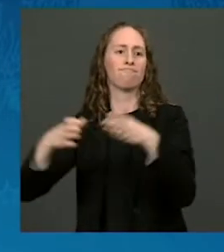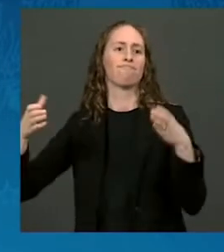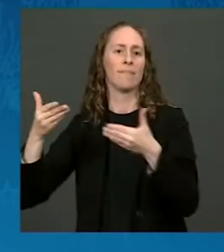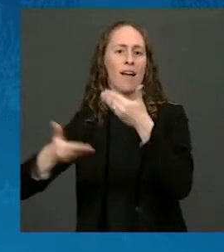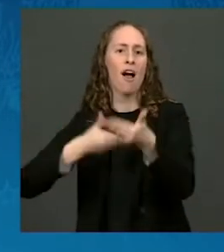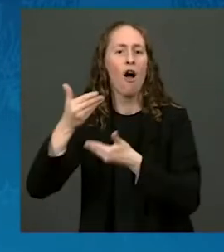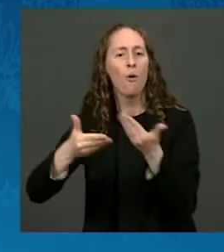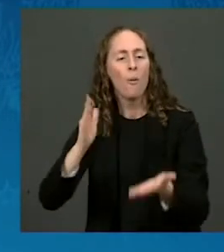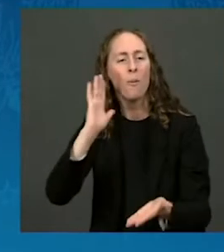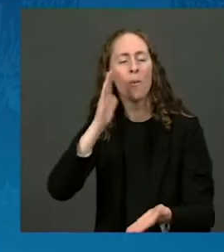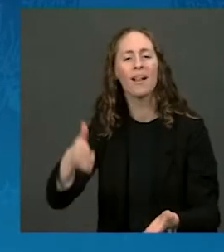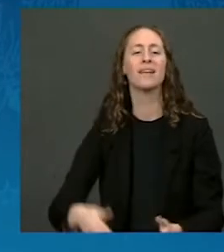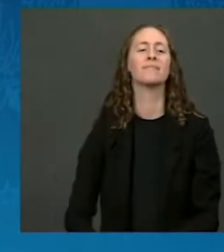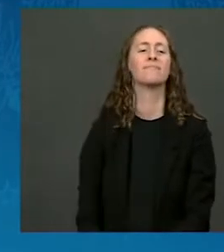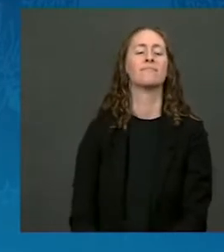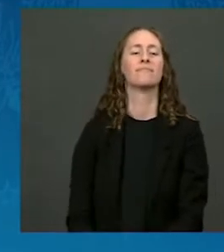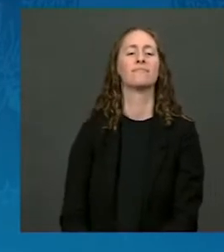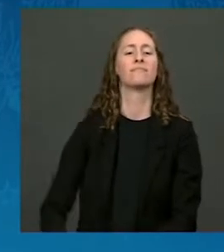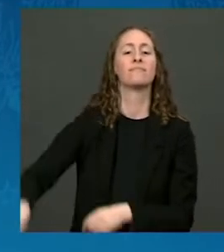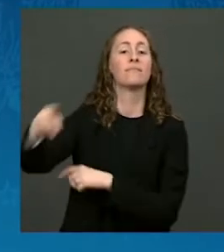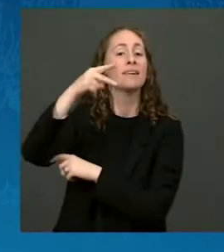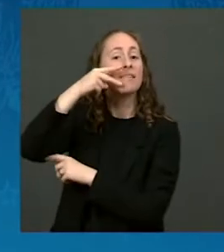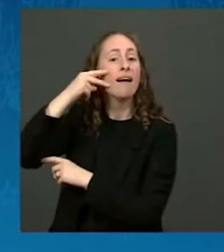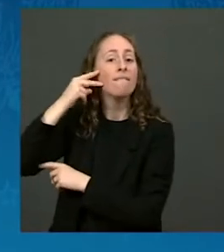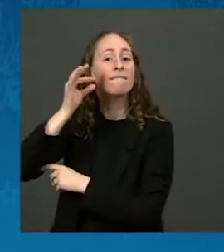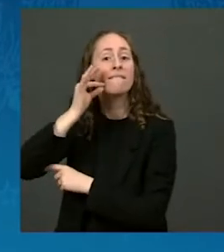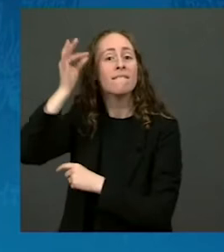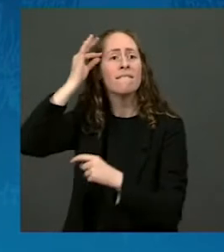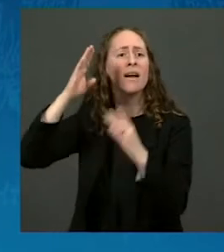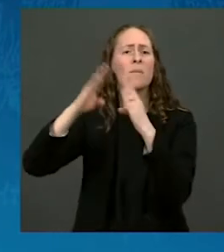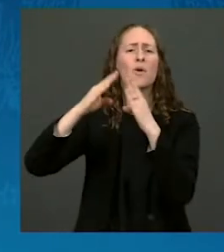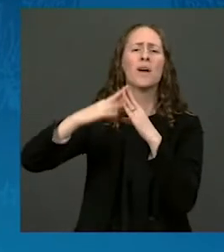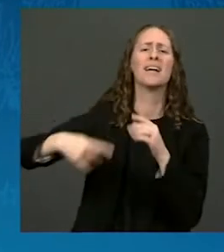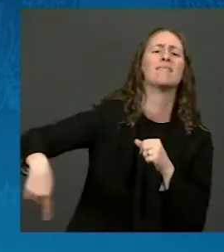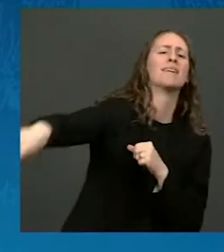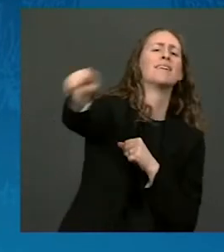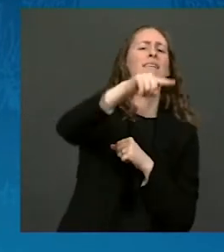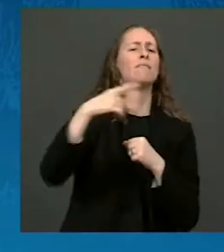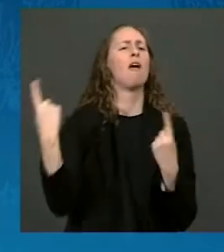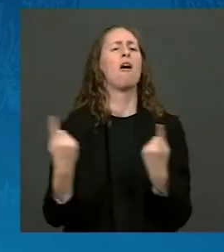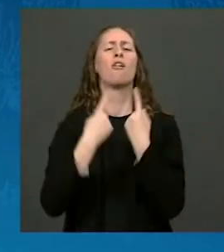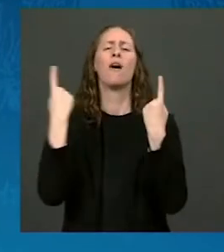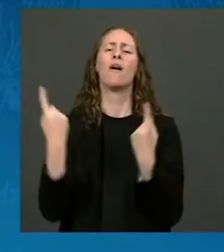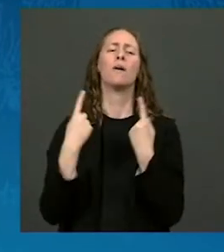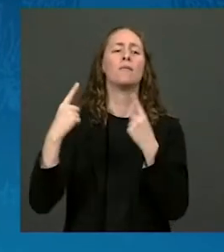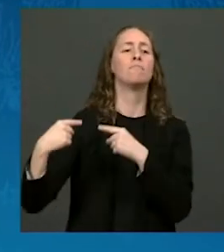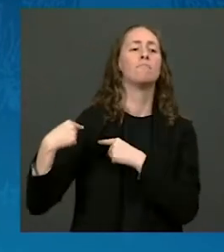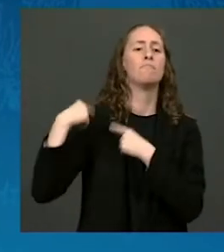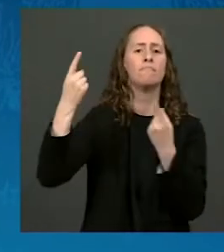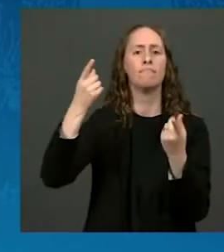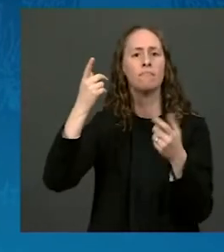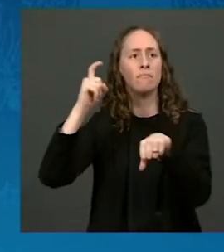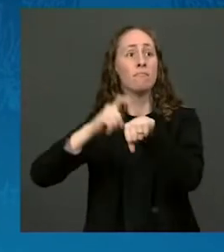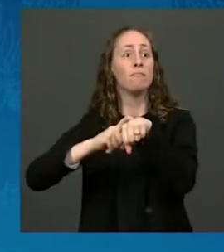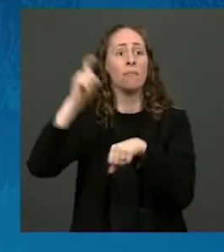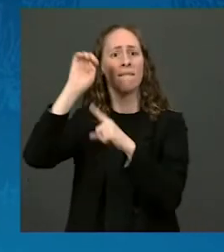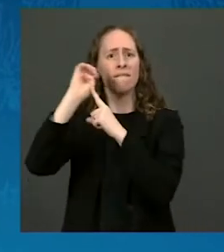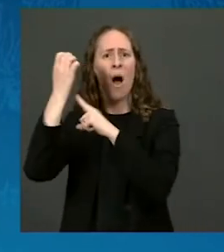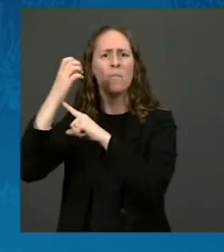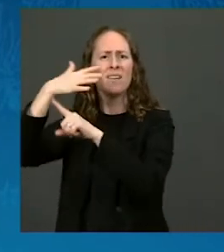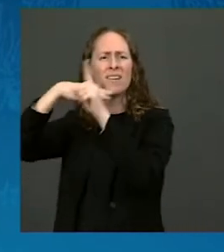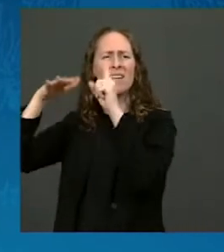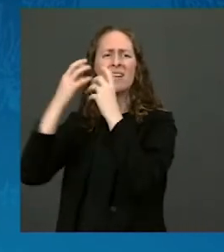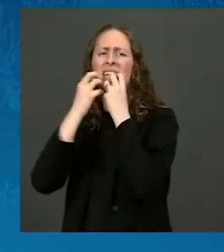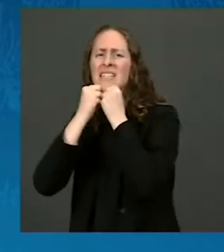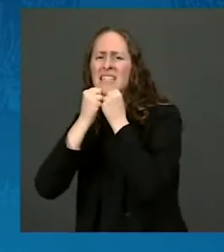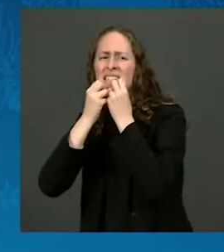for generations upon generation on protecting our environment, I should also mention that